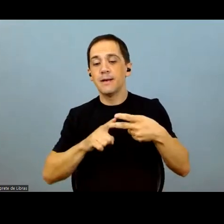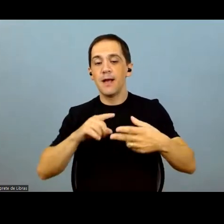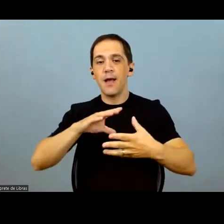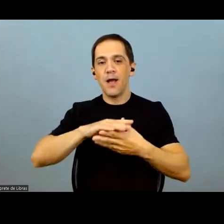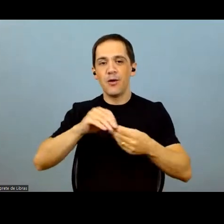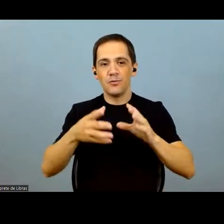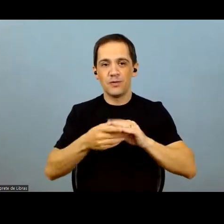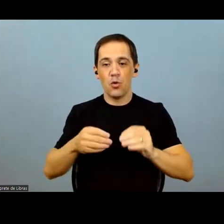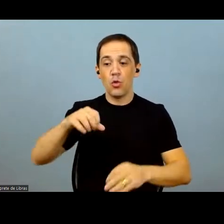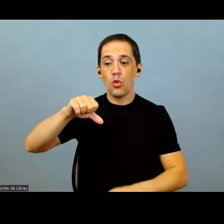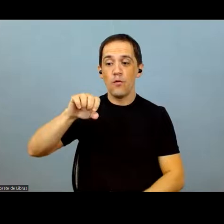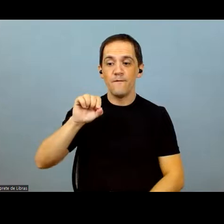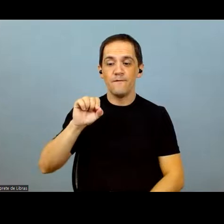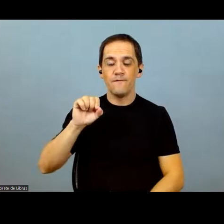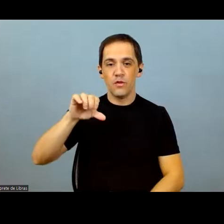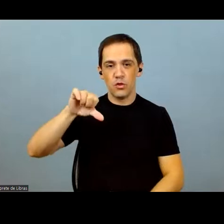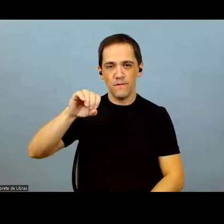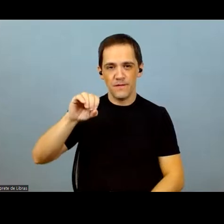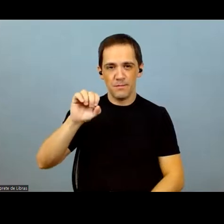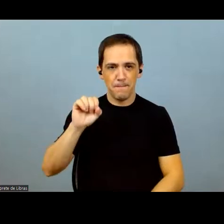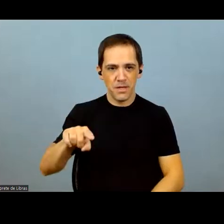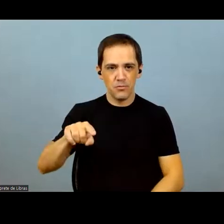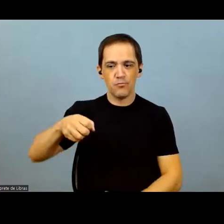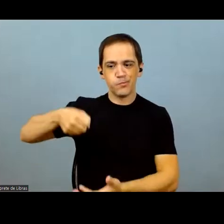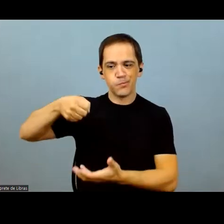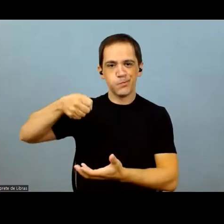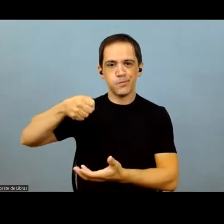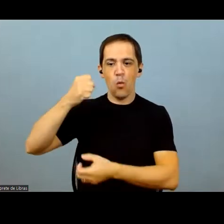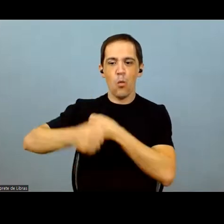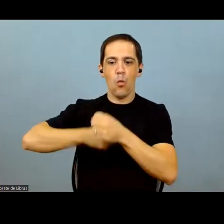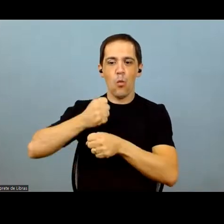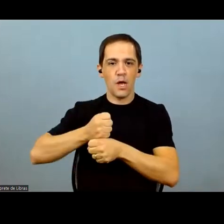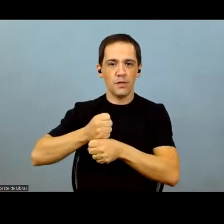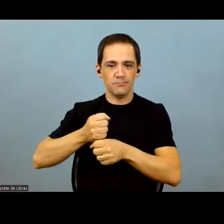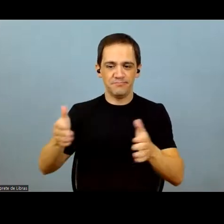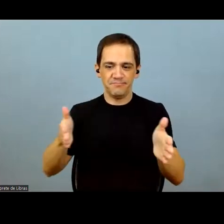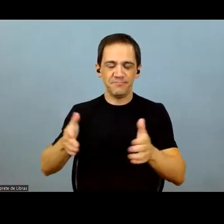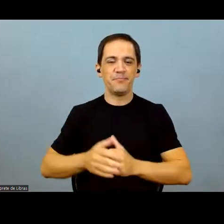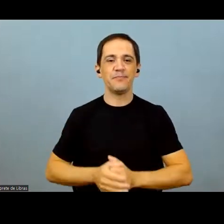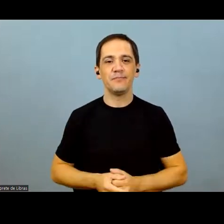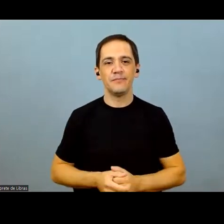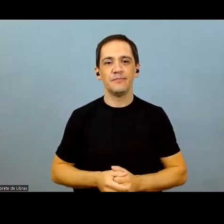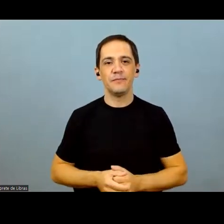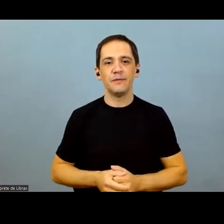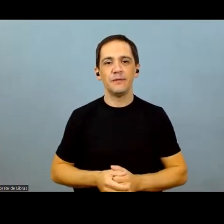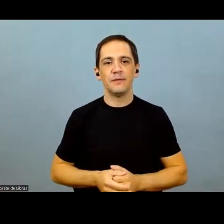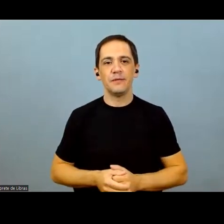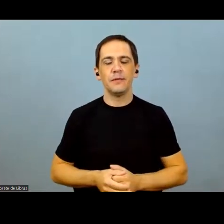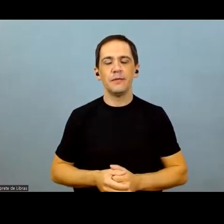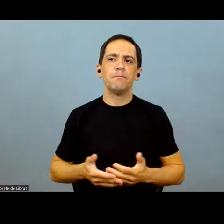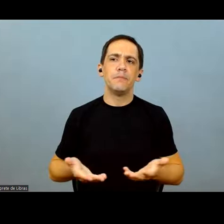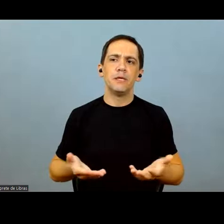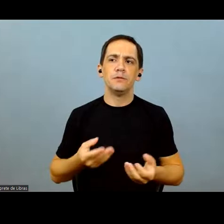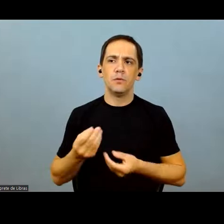seeds will have cotton seeds. We will produce 900,000 bags this year. So, the